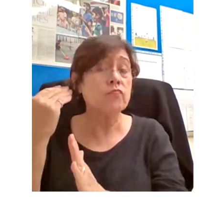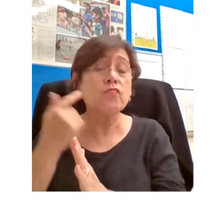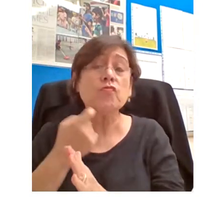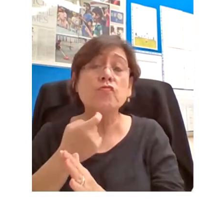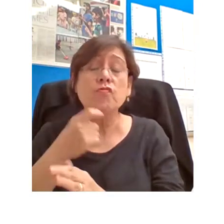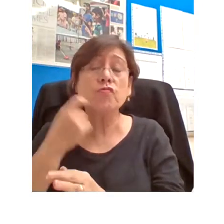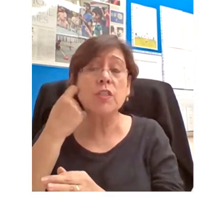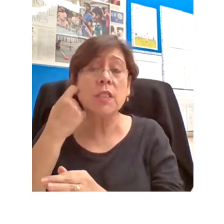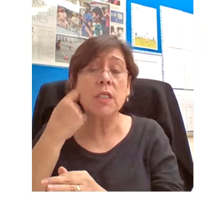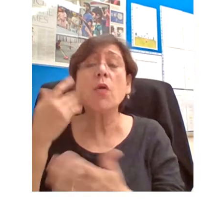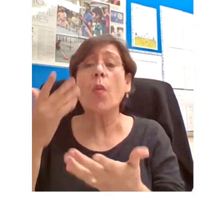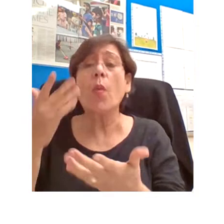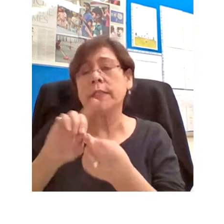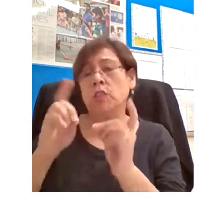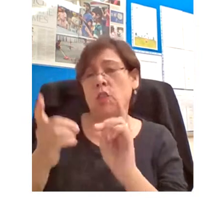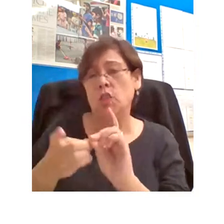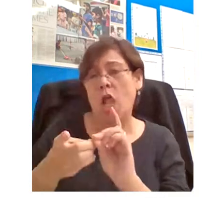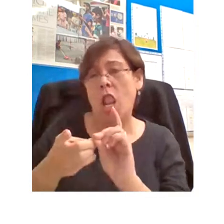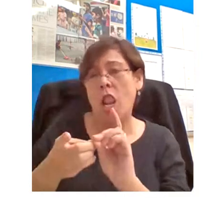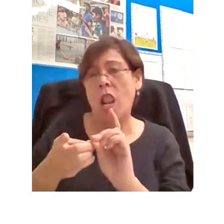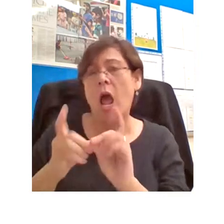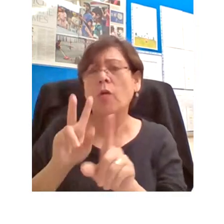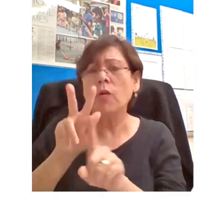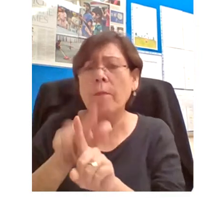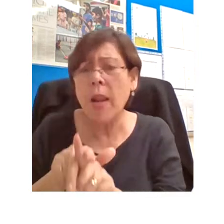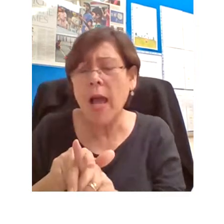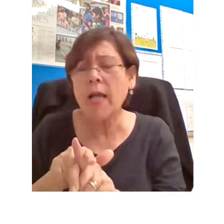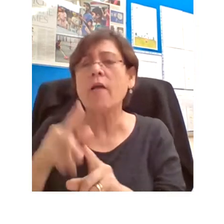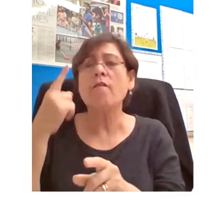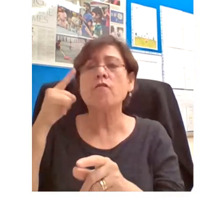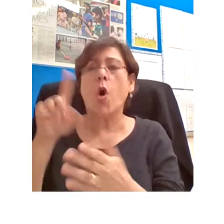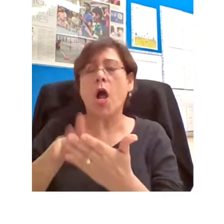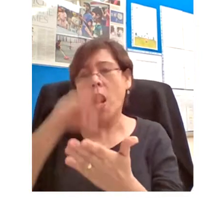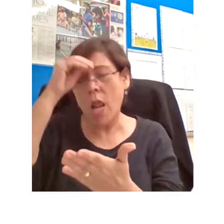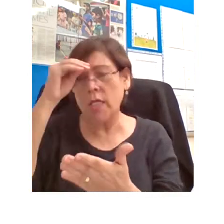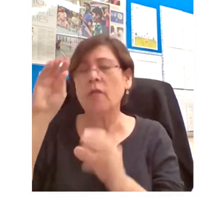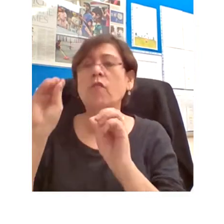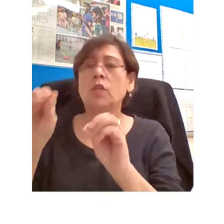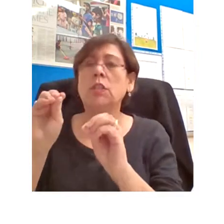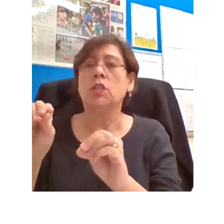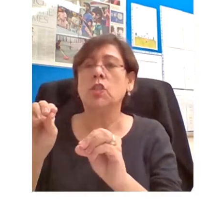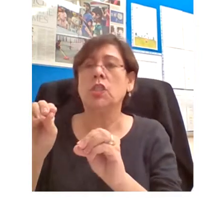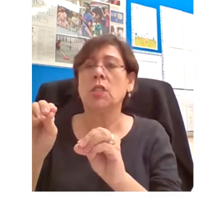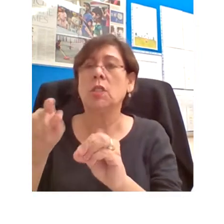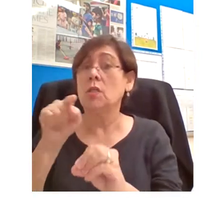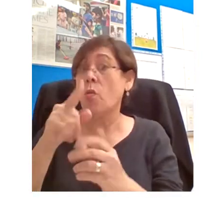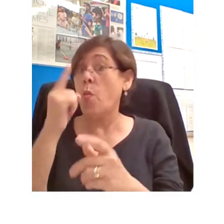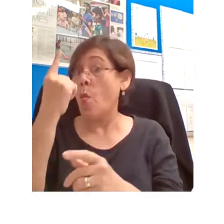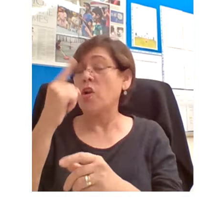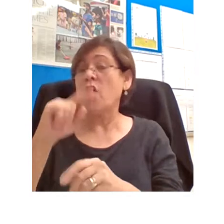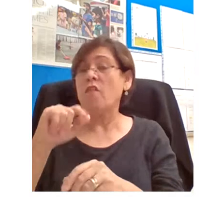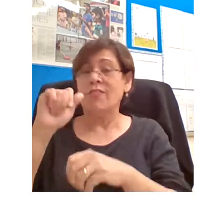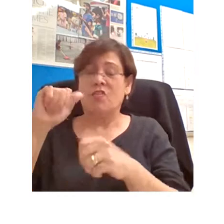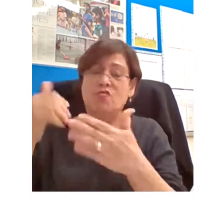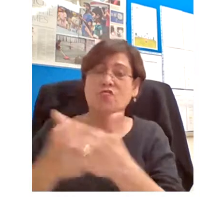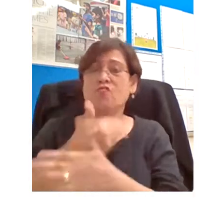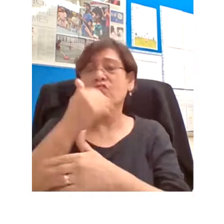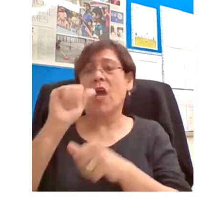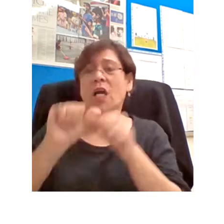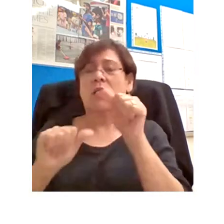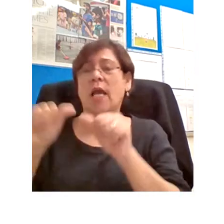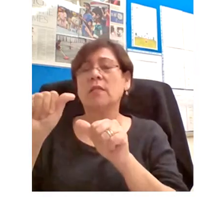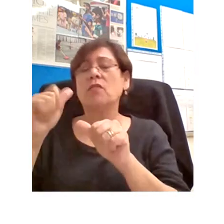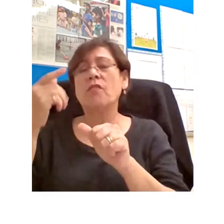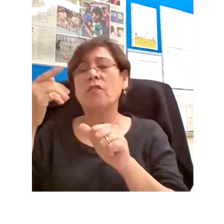teaching and learning. He's one of the architects of the Cabinet project in Oxford, which is developing digital infrastructure